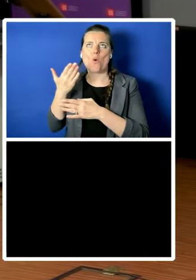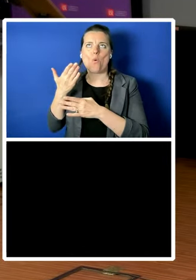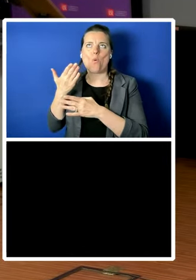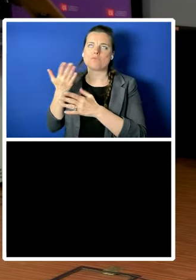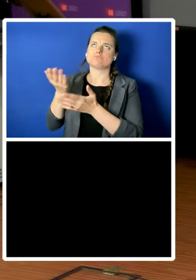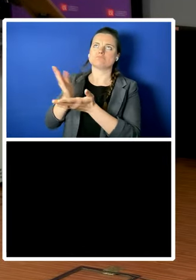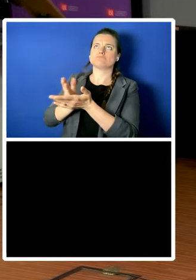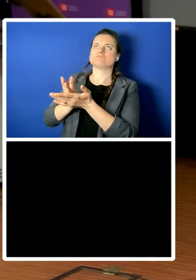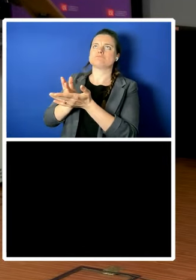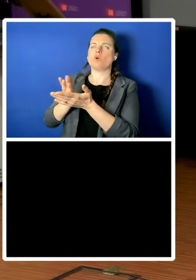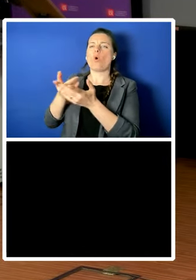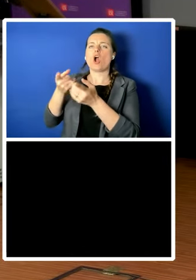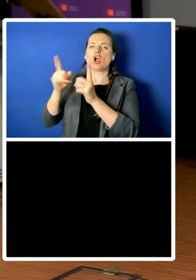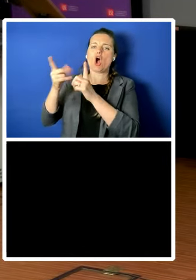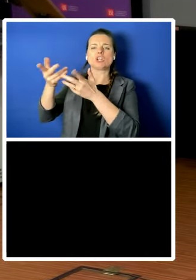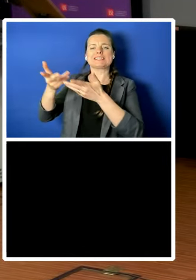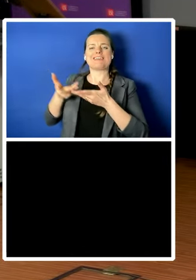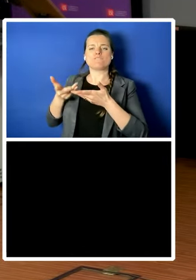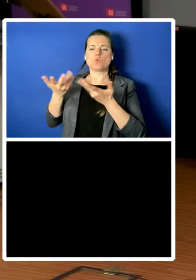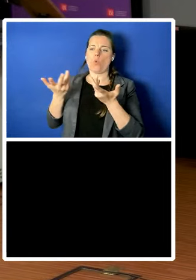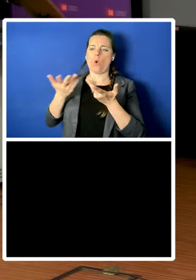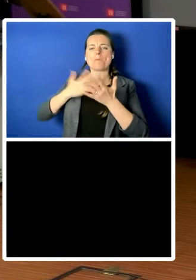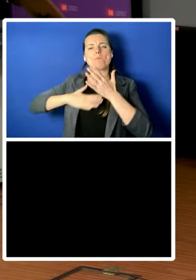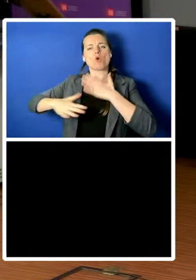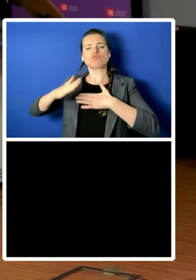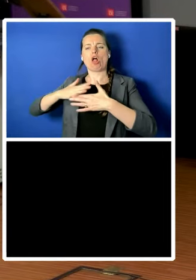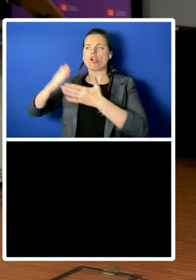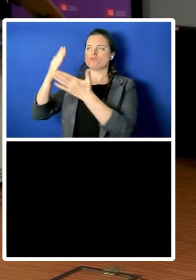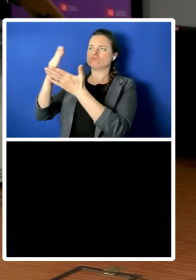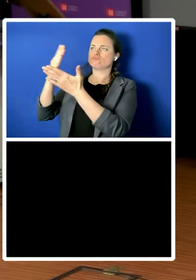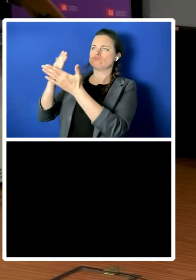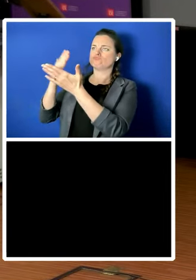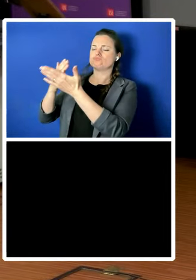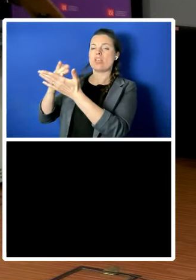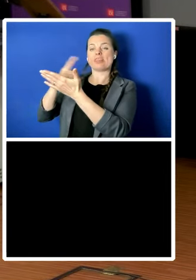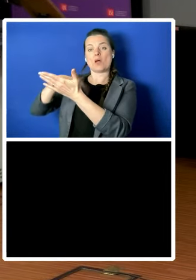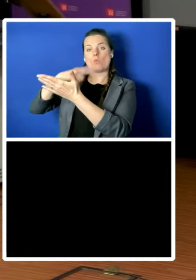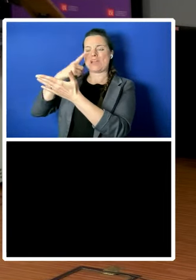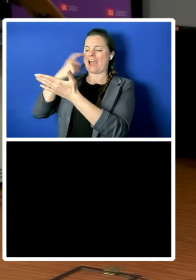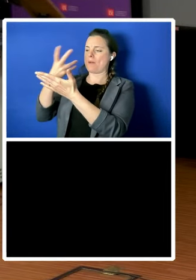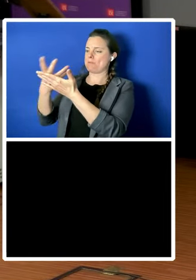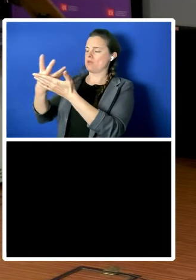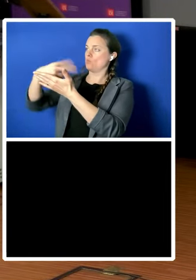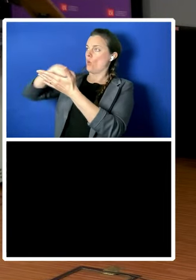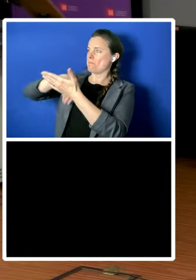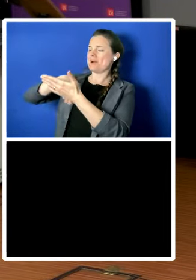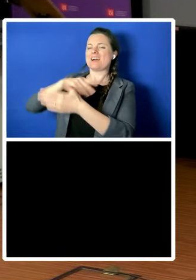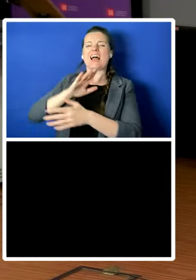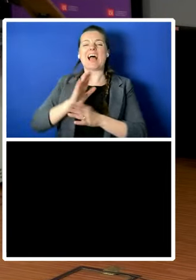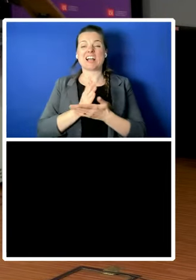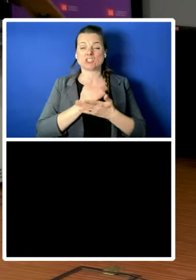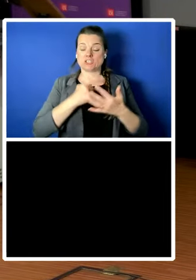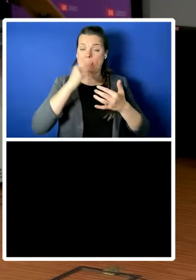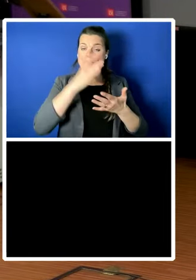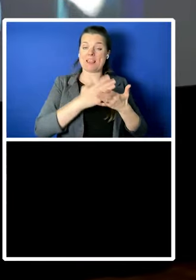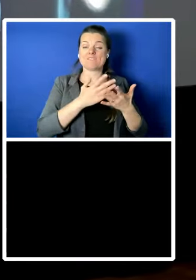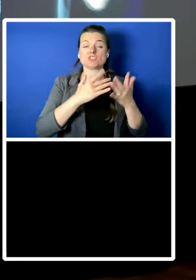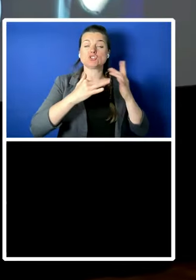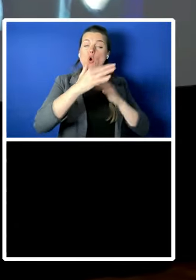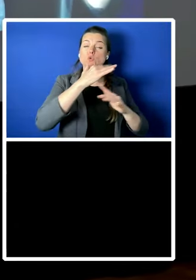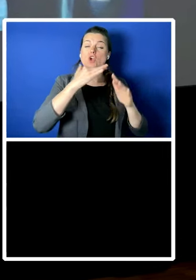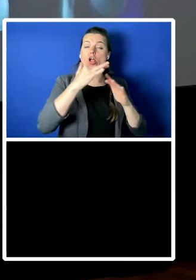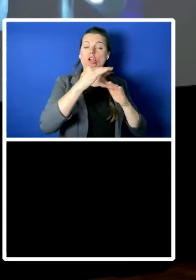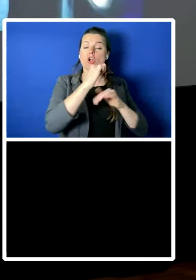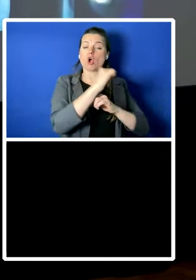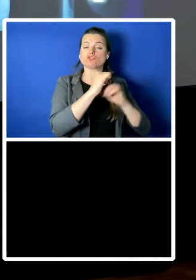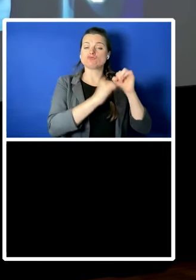-given set of human rights that we can kind of be informed by rather it's kind of like a social construct um and then that but